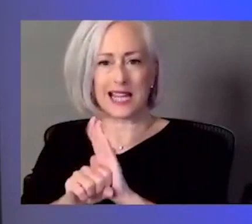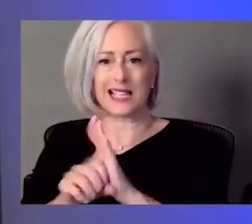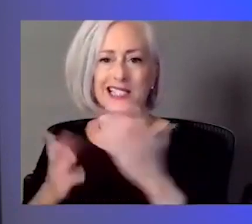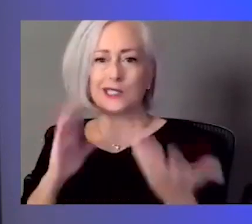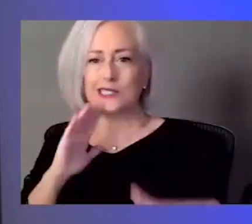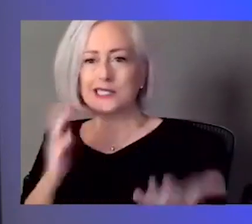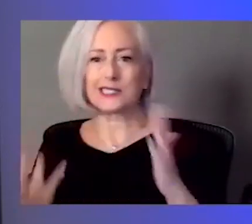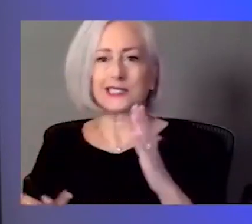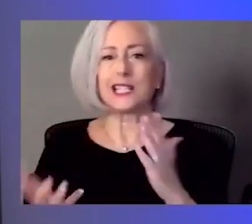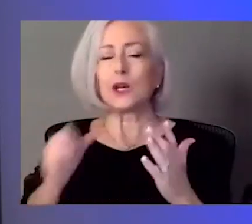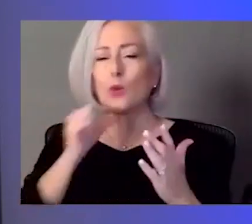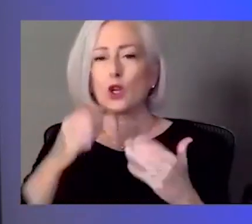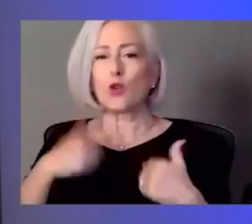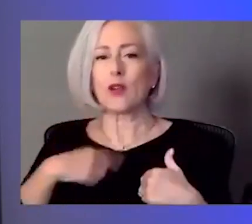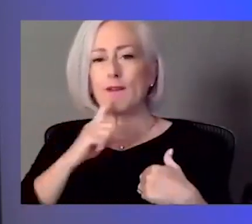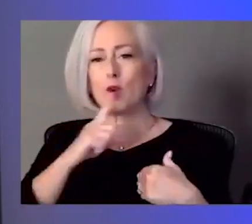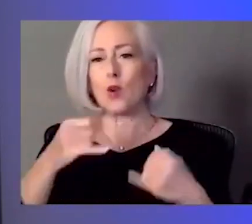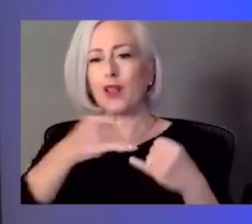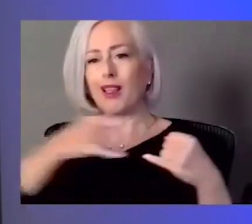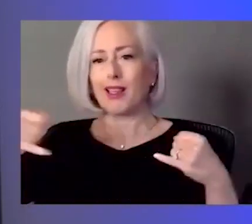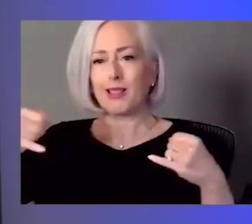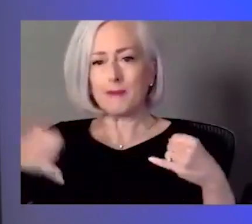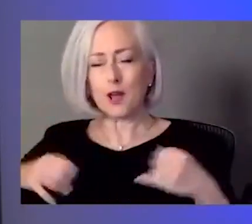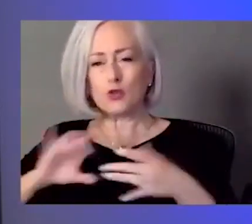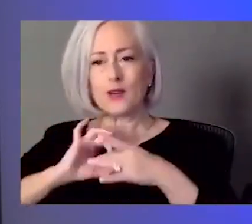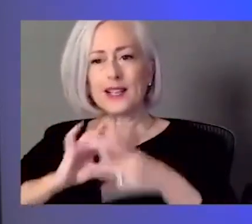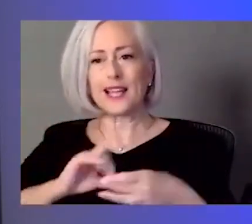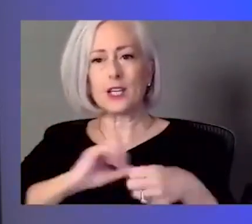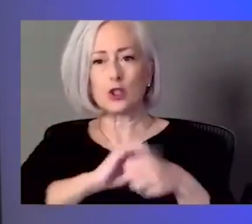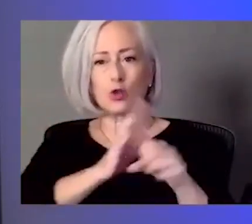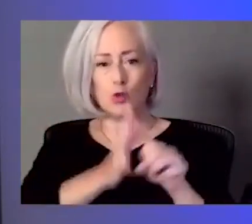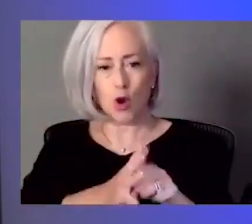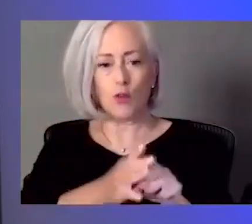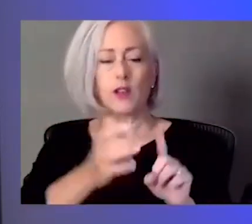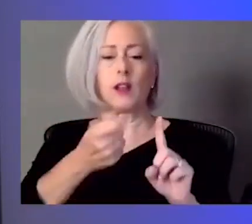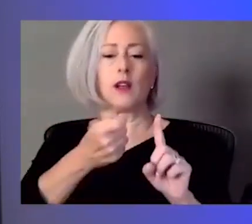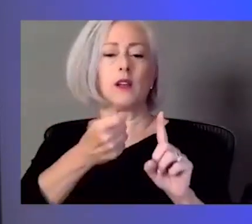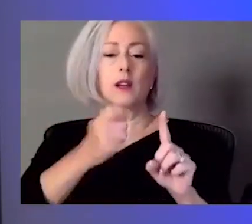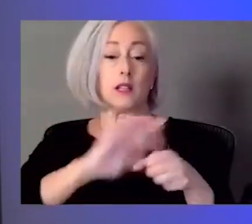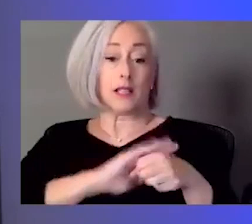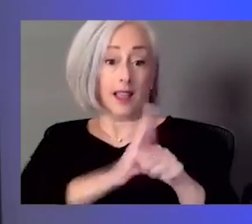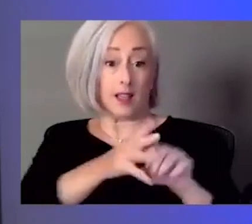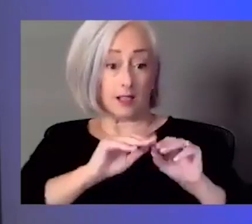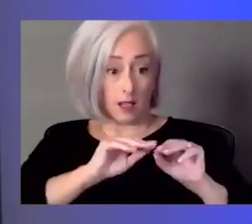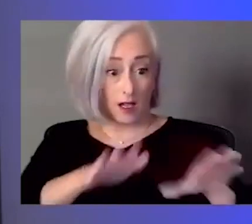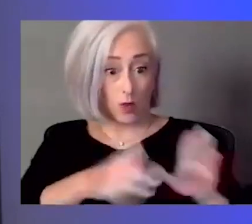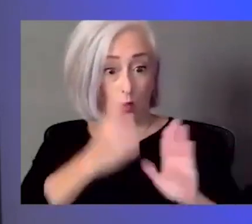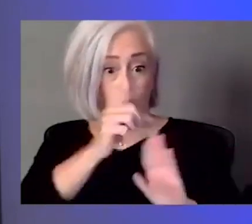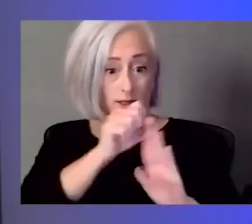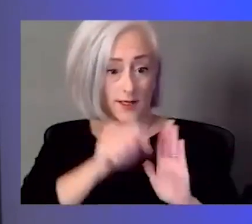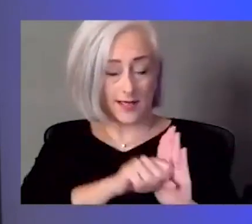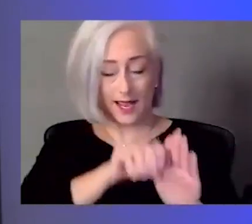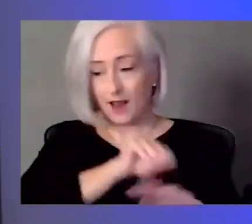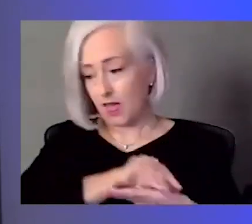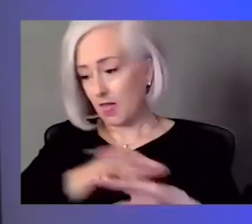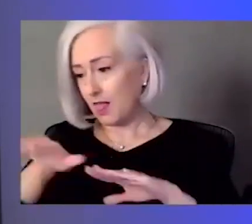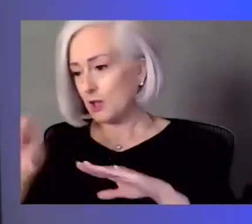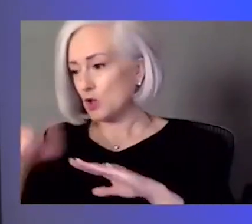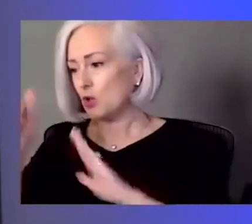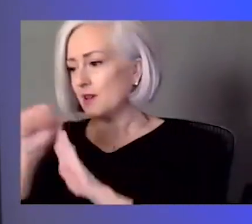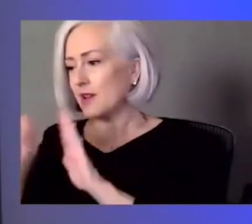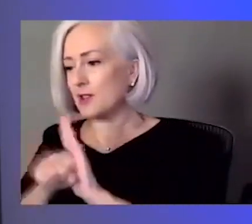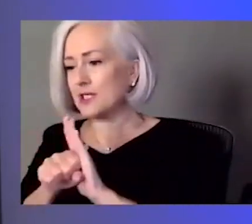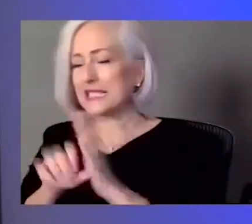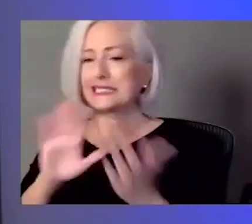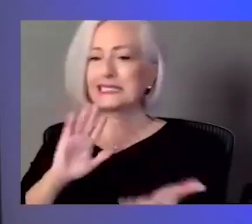as to COVID is going to move now from this state to this state. Um, so I think this is kind of a tricky question and it's hard to say